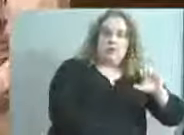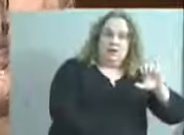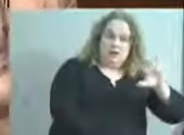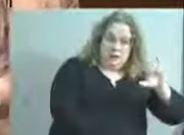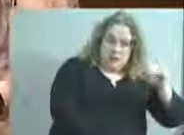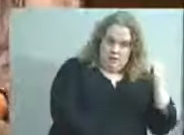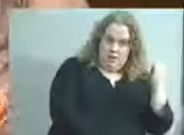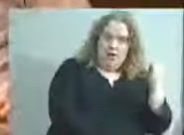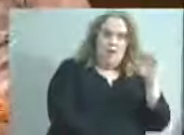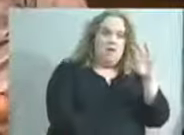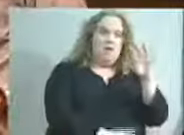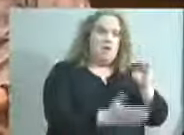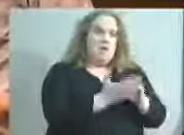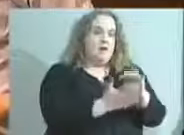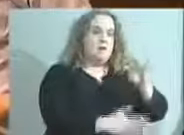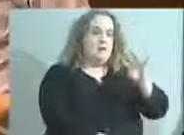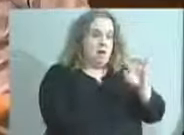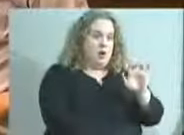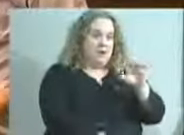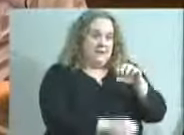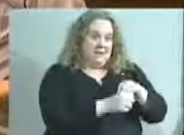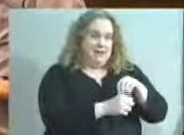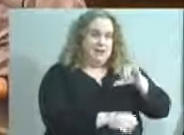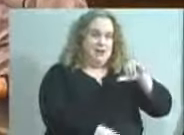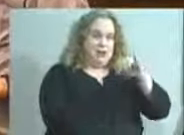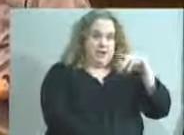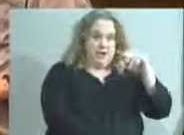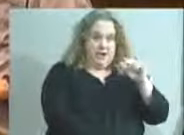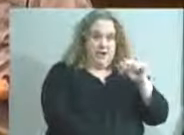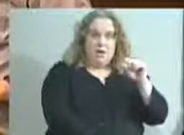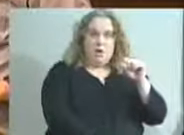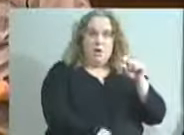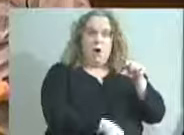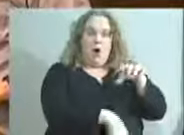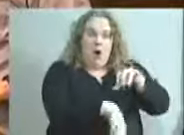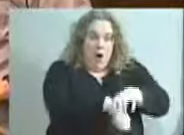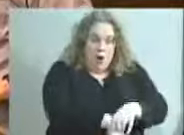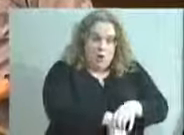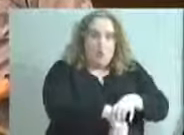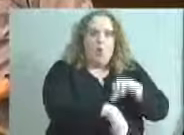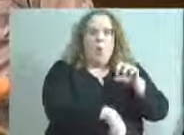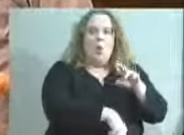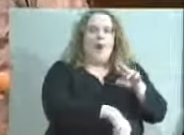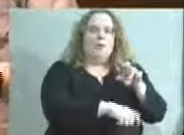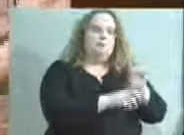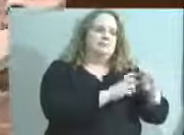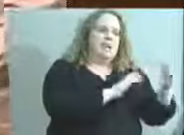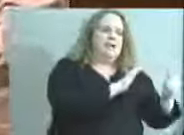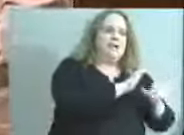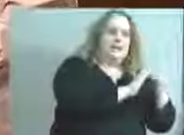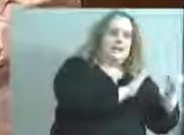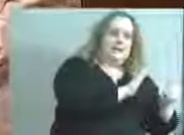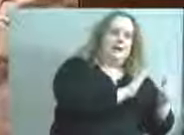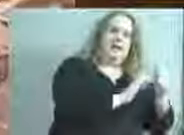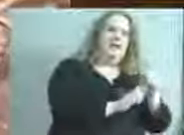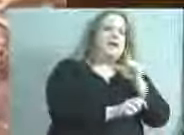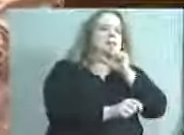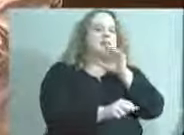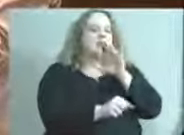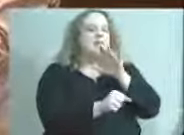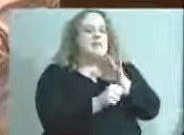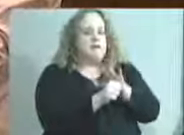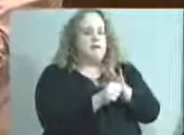,400 children in JCDS were restrained or secluded last year. This confirms that our stories are not